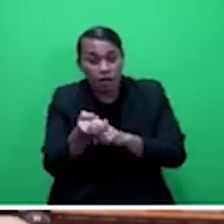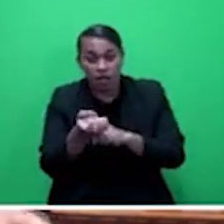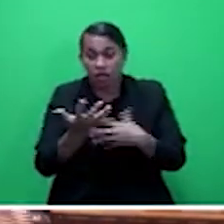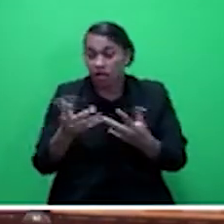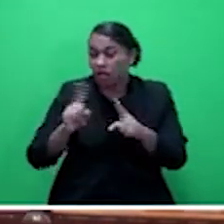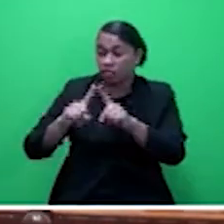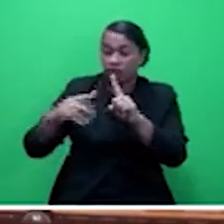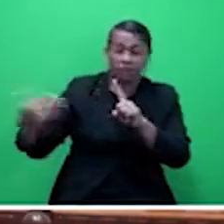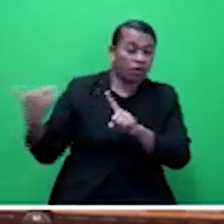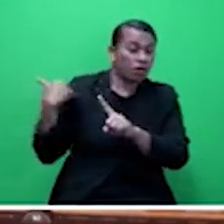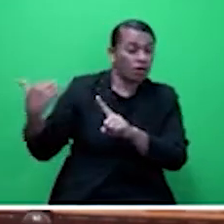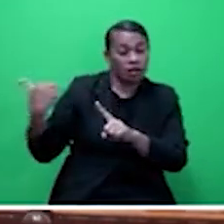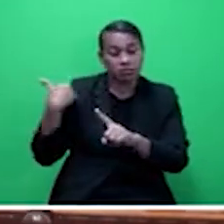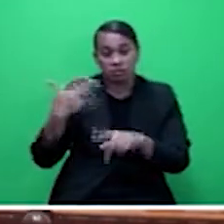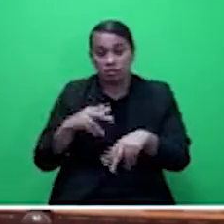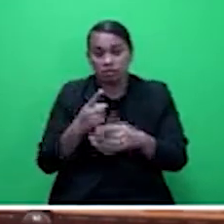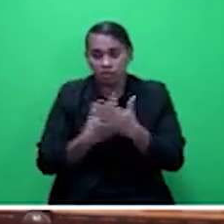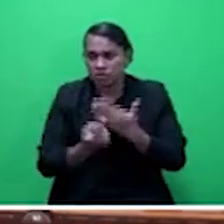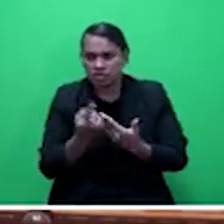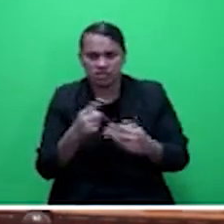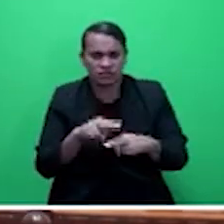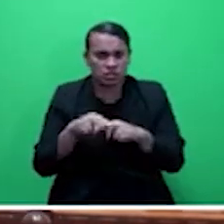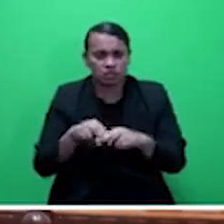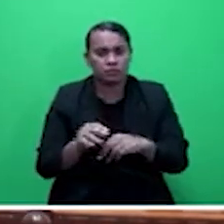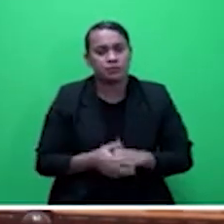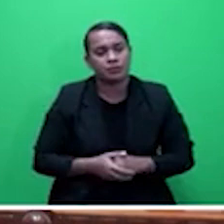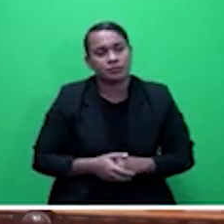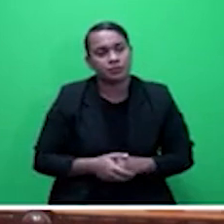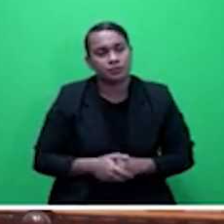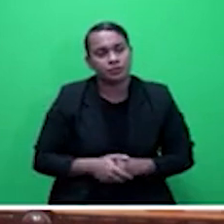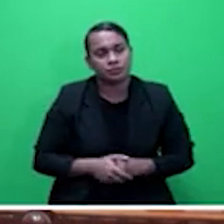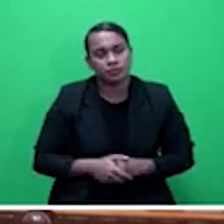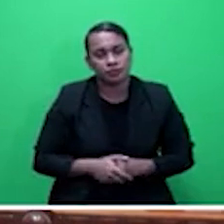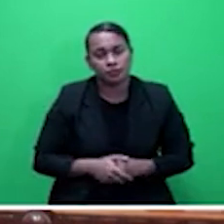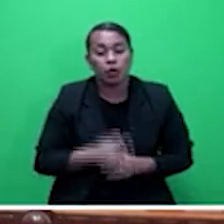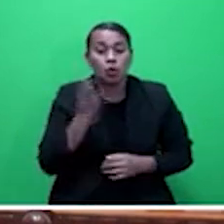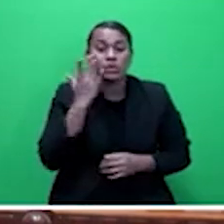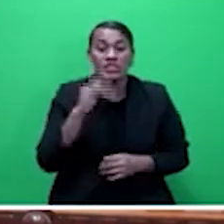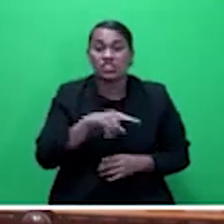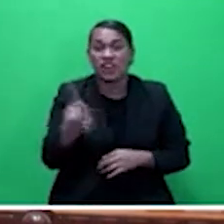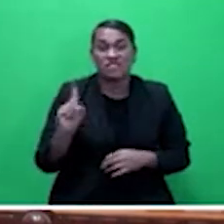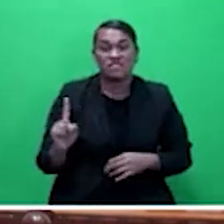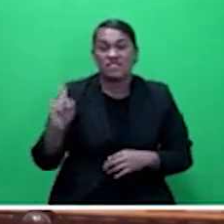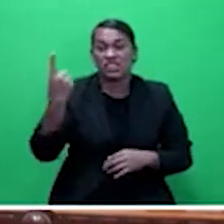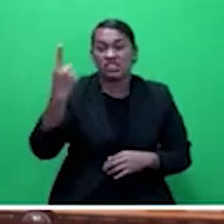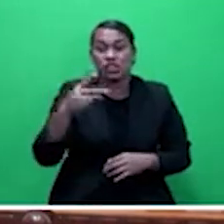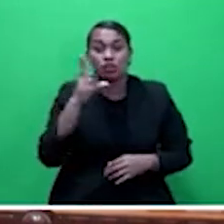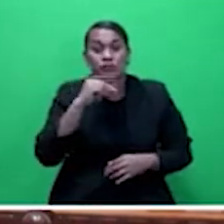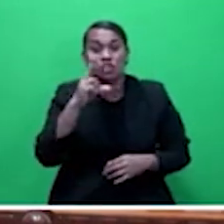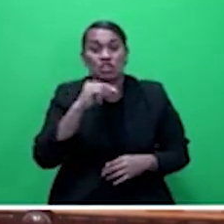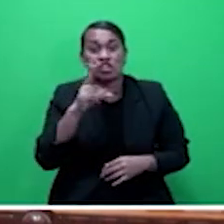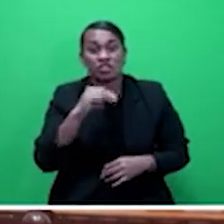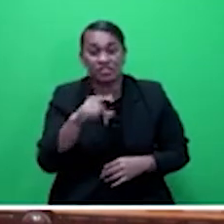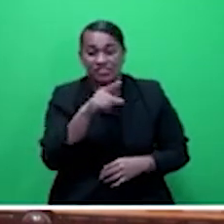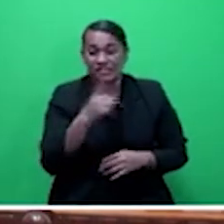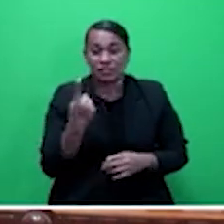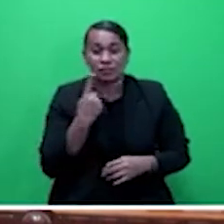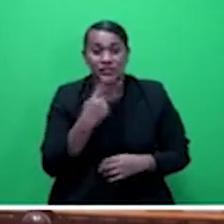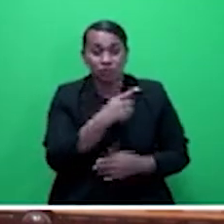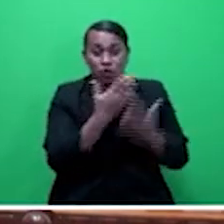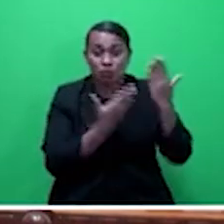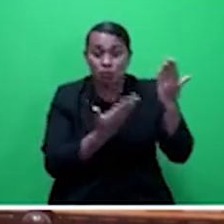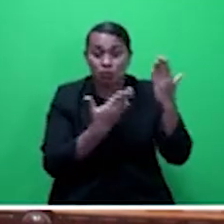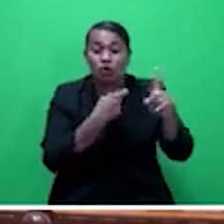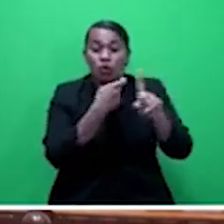I was quite touched by the maiden speech today, of honorable choir, that this is a generation of COVID-19. Lots of things you have to do